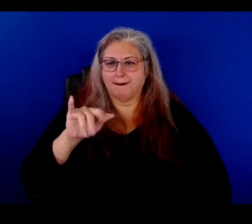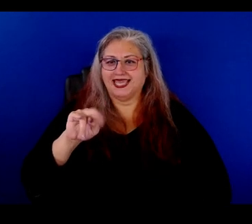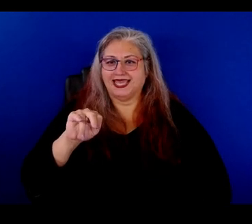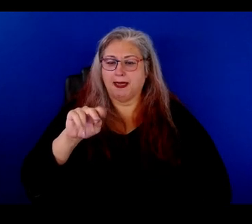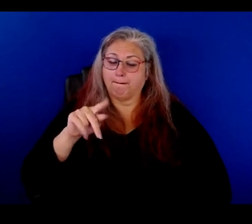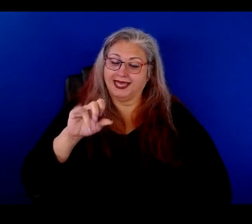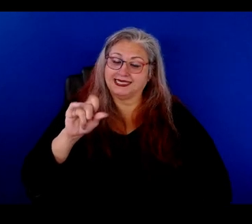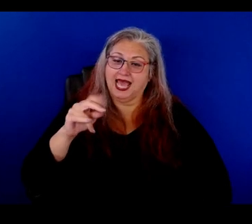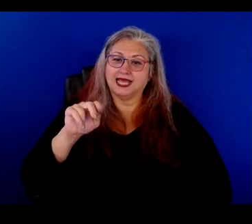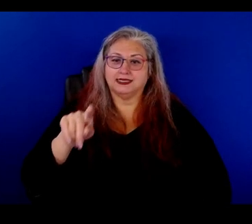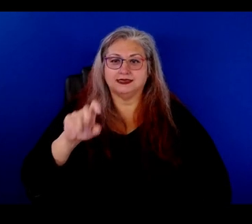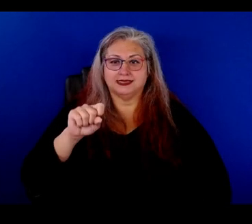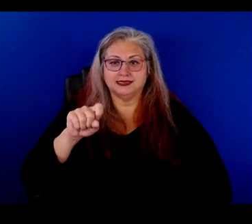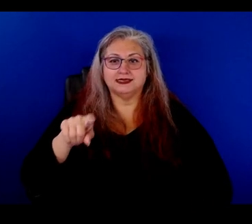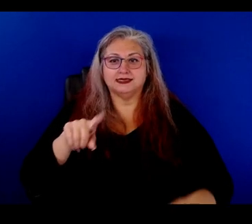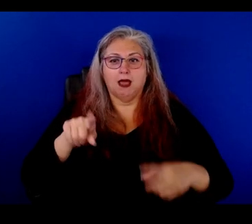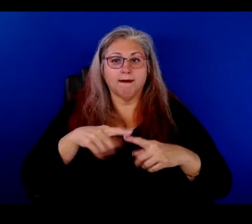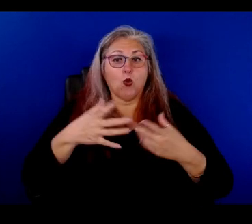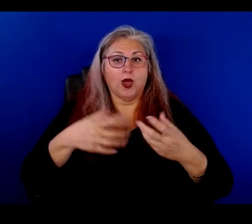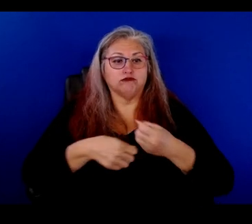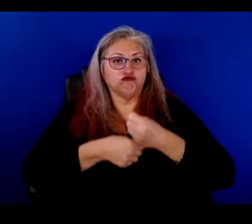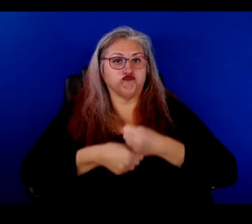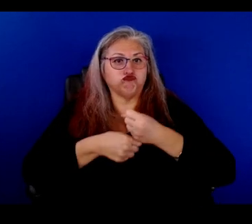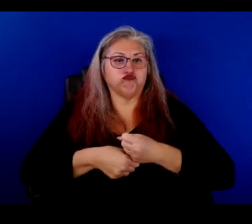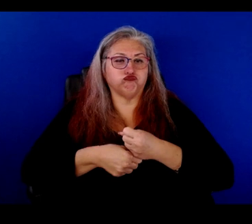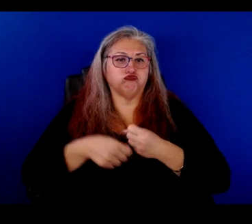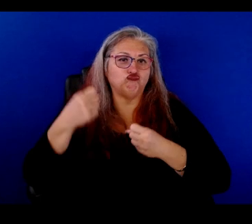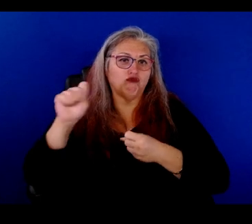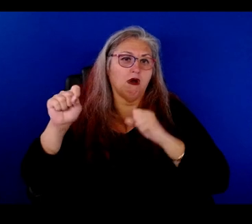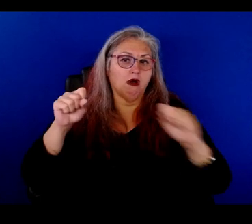picket sign. was all about, you know, the struggle. This was during, uh,